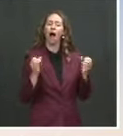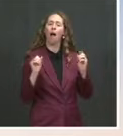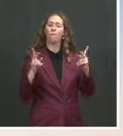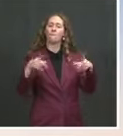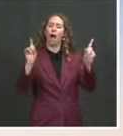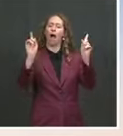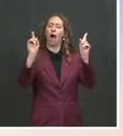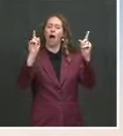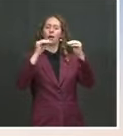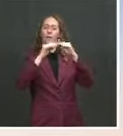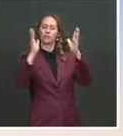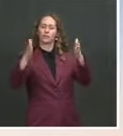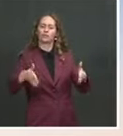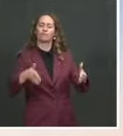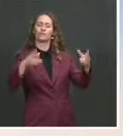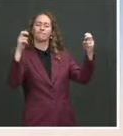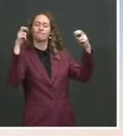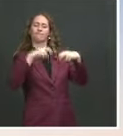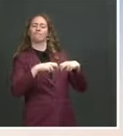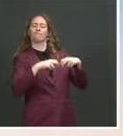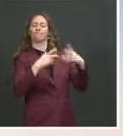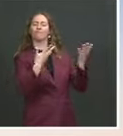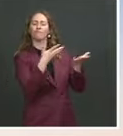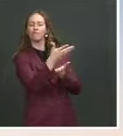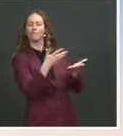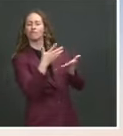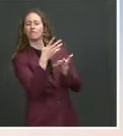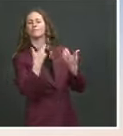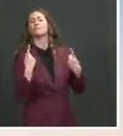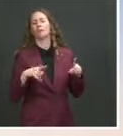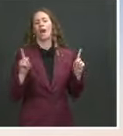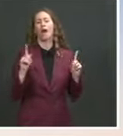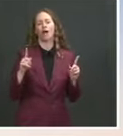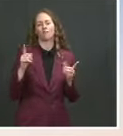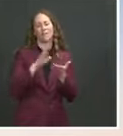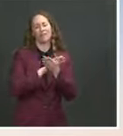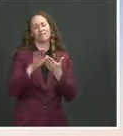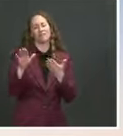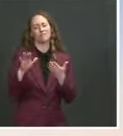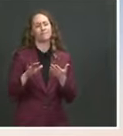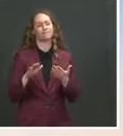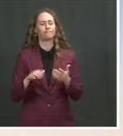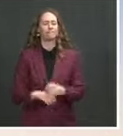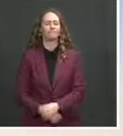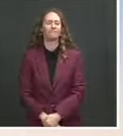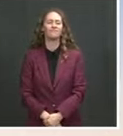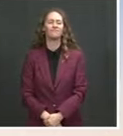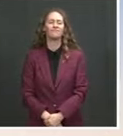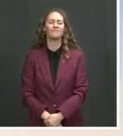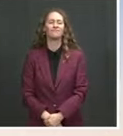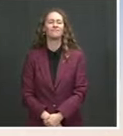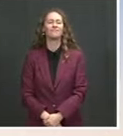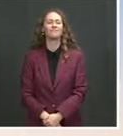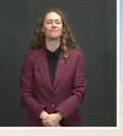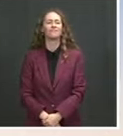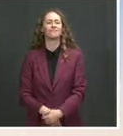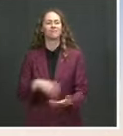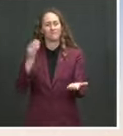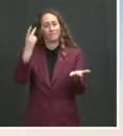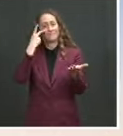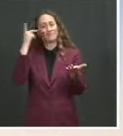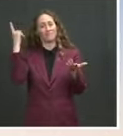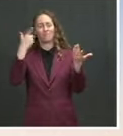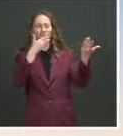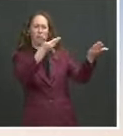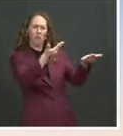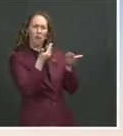in diplomacy. And for him, somebody who, as you've seen, the fact that he's welcomed in Democrats and Republicans to the Oval Office, that's just